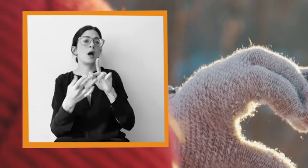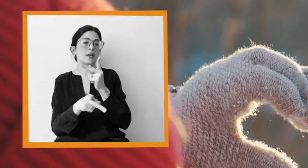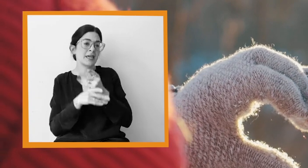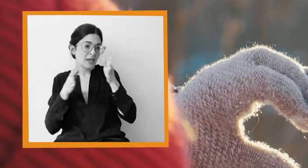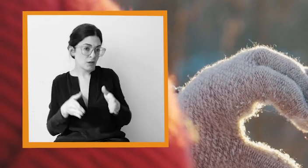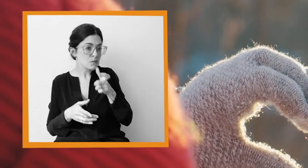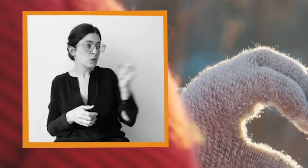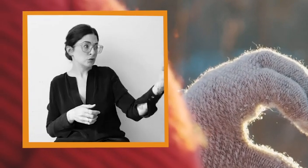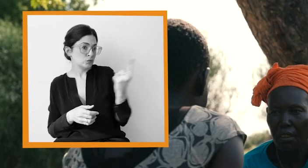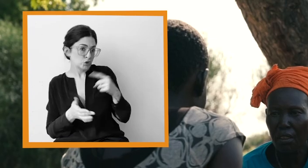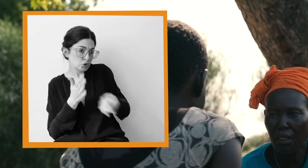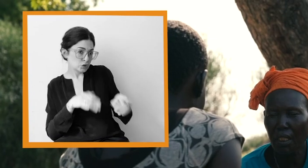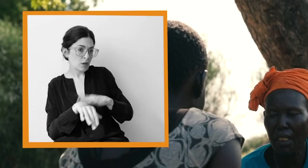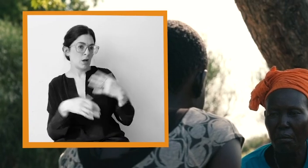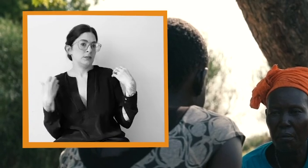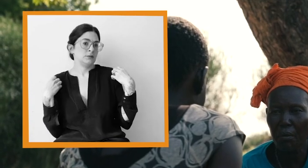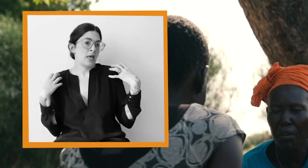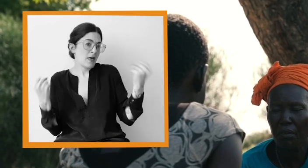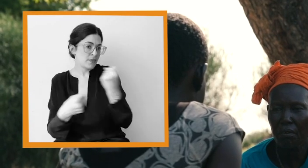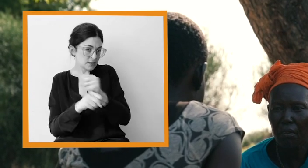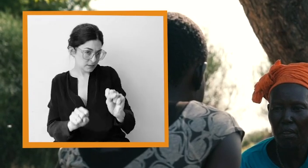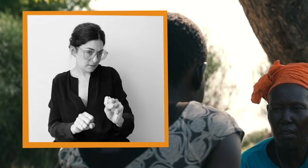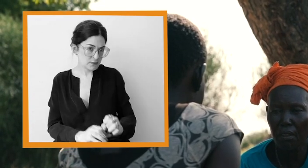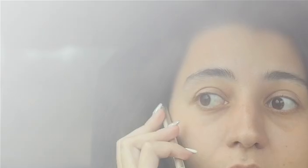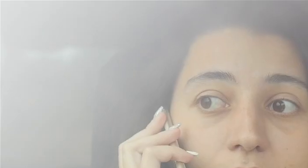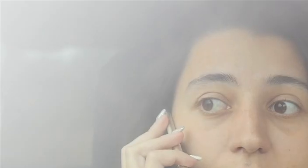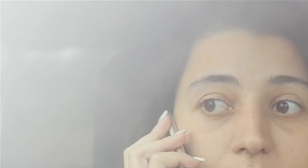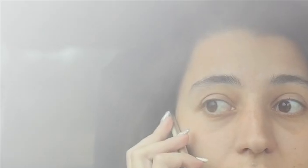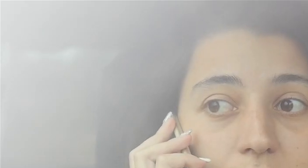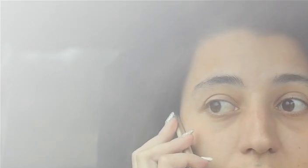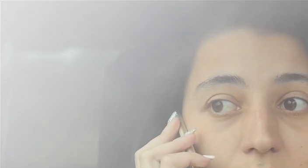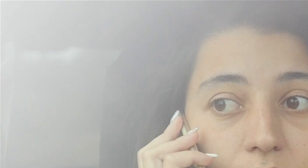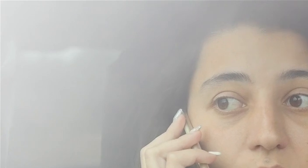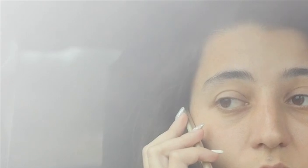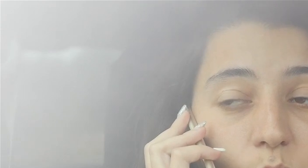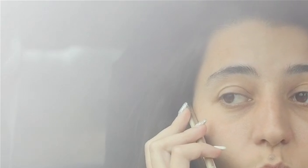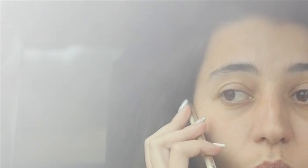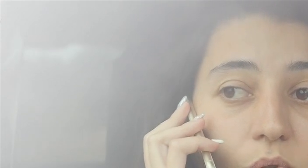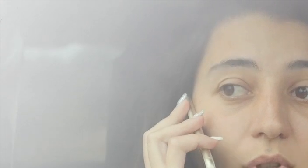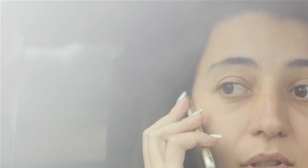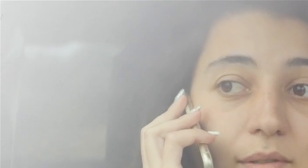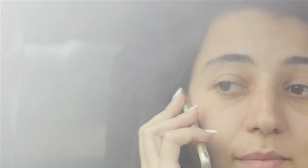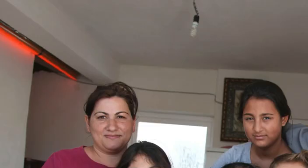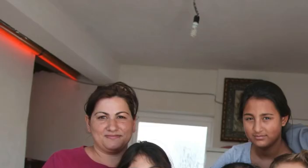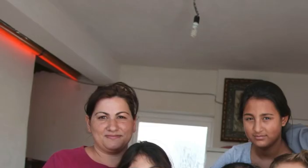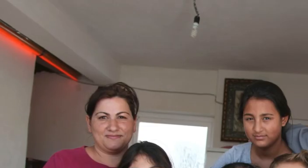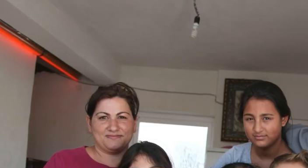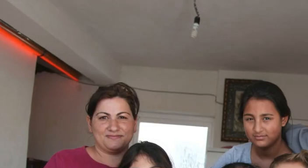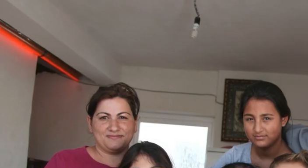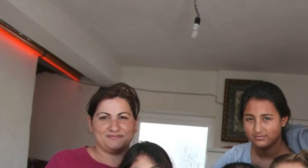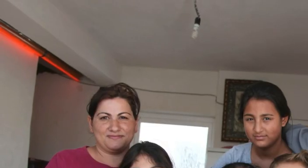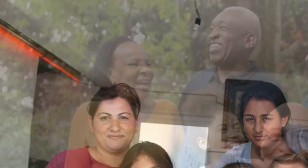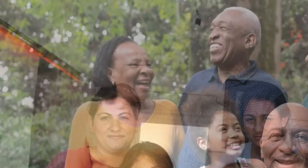well-being, and can reach trusted family and caregivers, especially for those persons with disabilities who are isolated at home, in